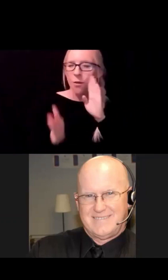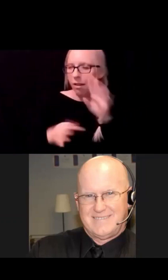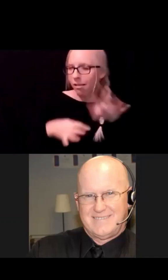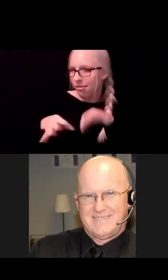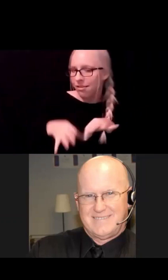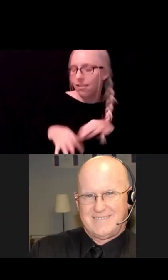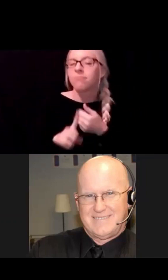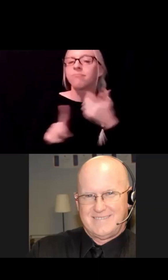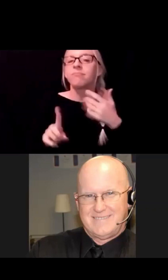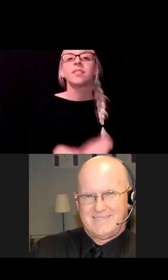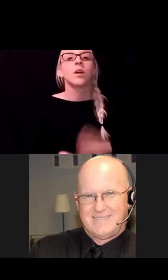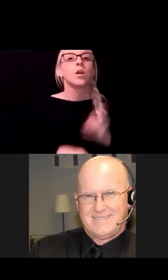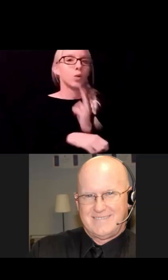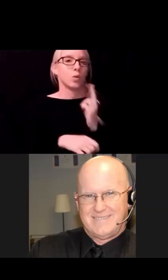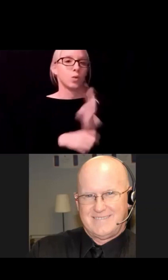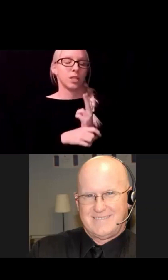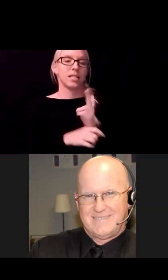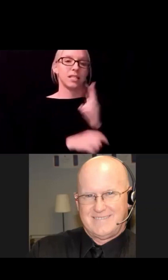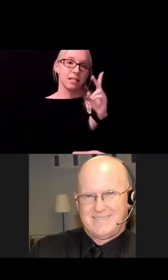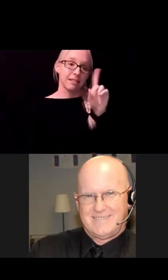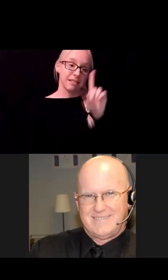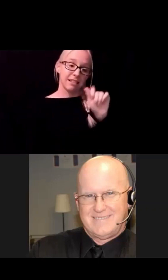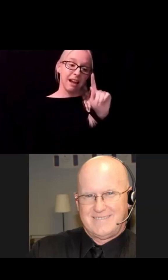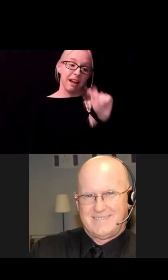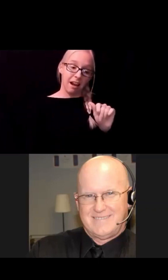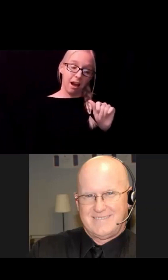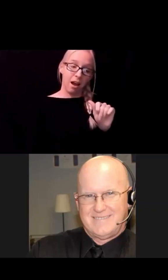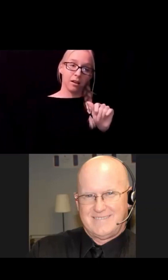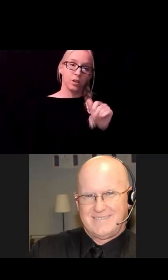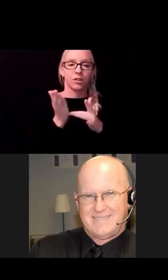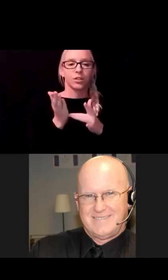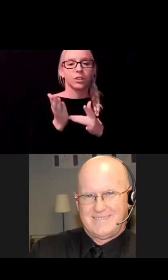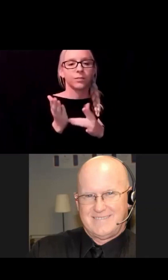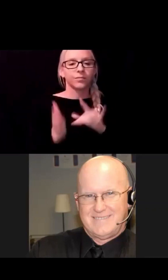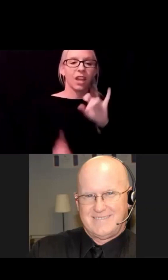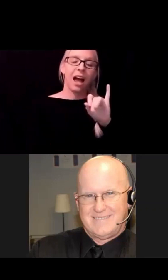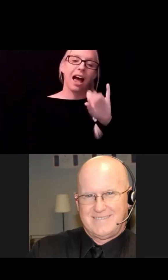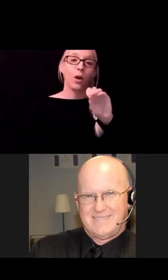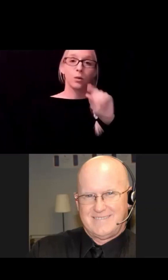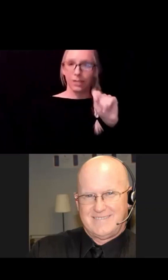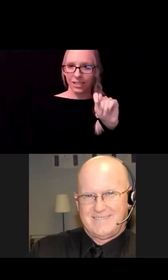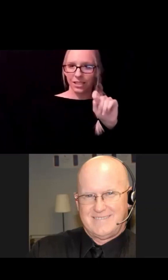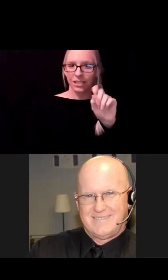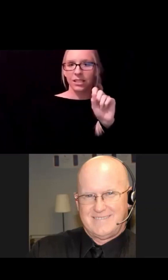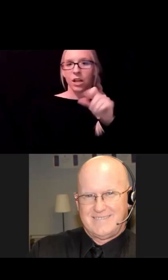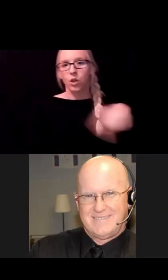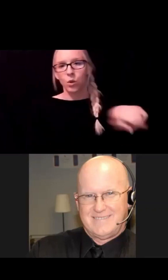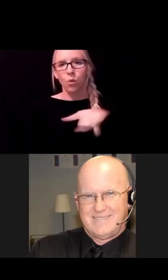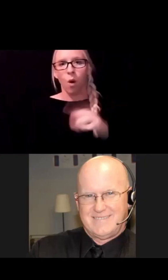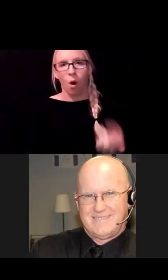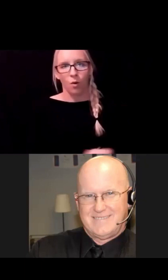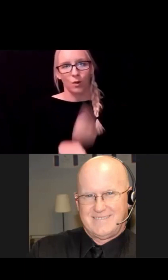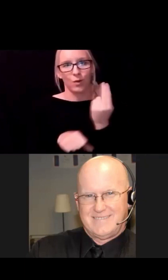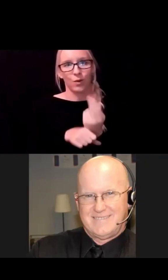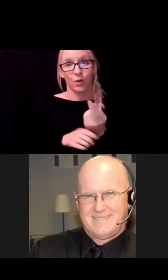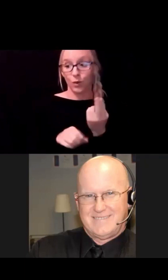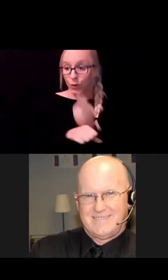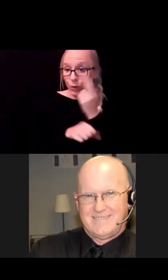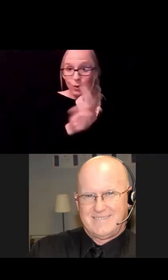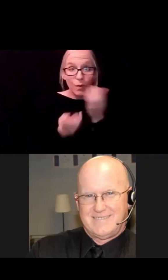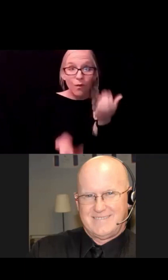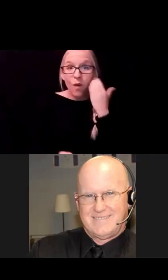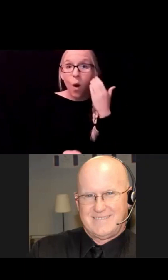-time data to increase efficiency and decrease liabilities. If you've ever used a phone to count your steps or